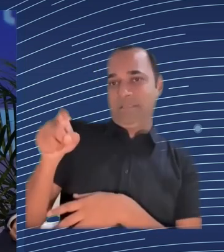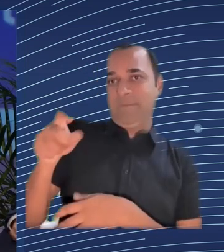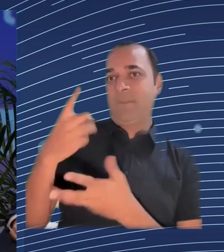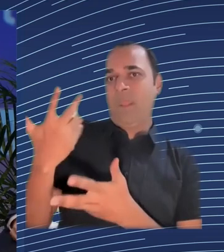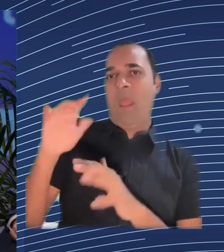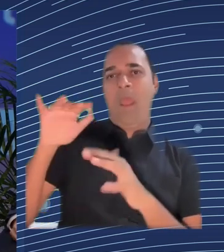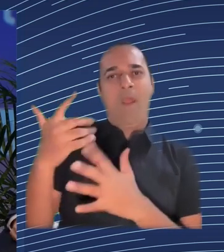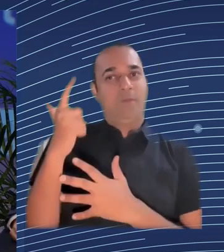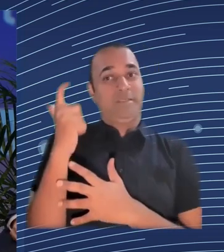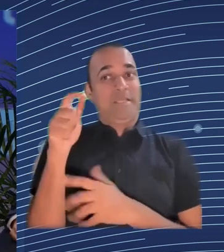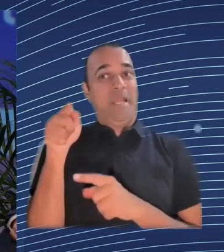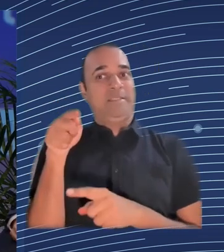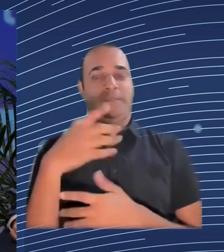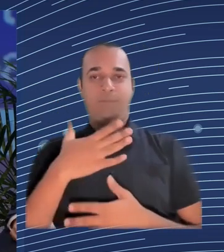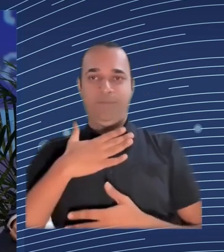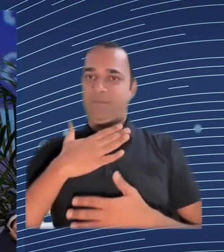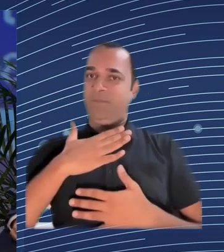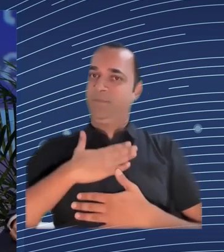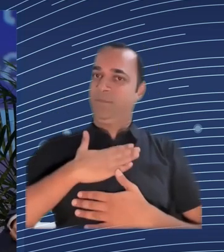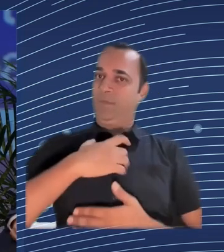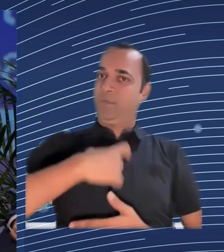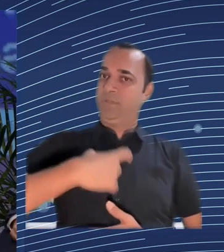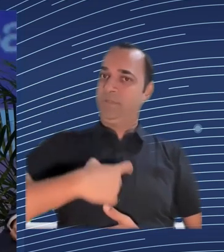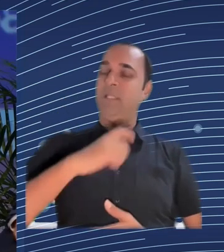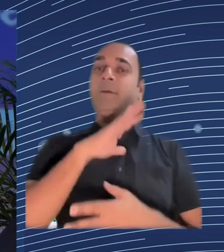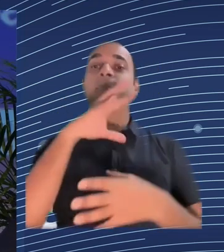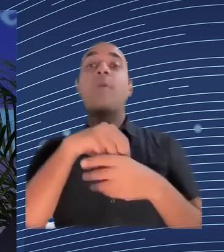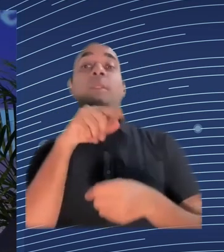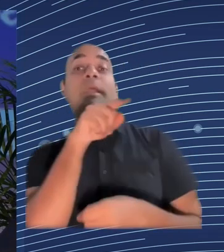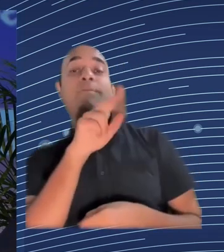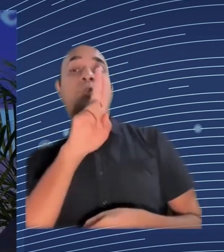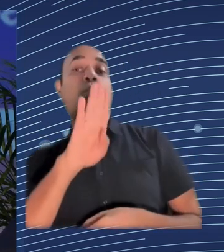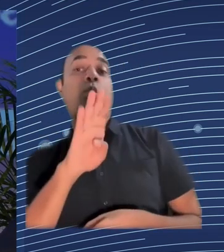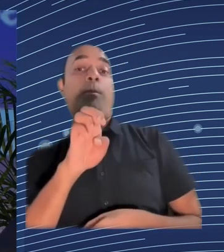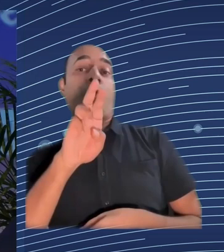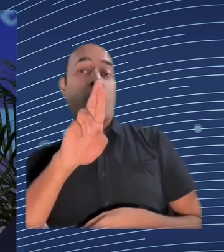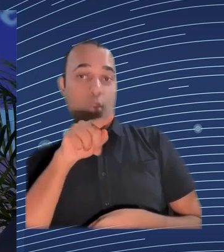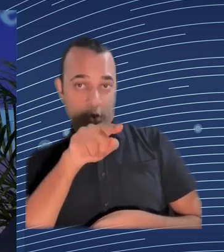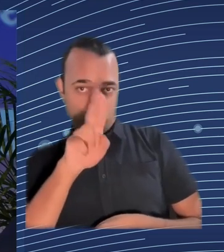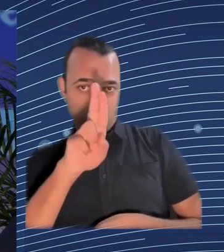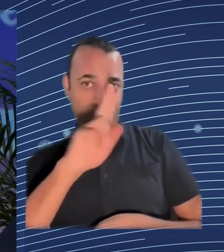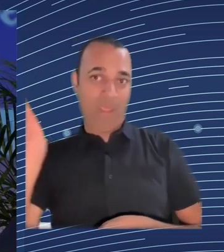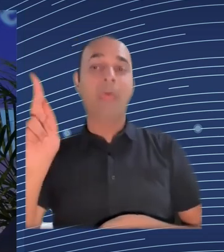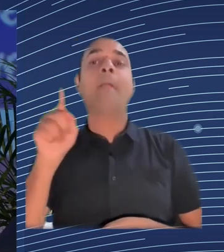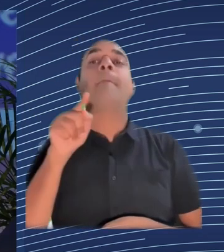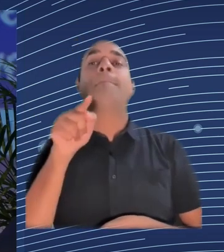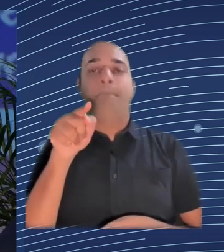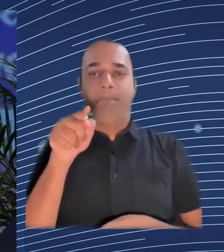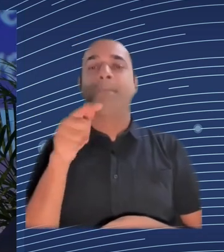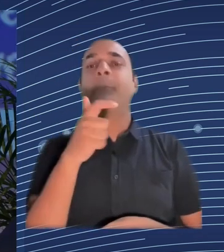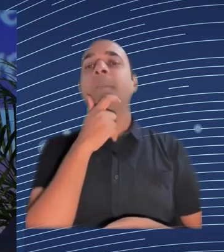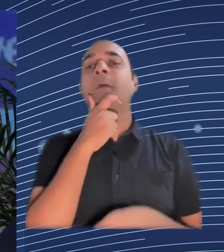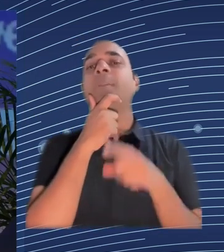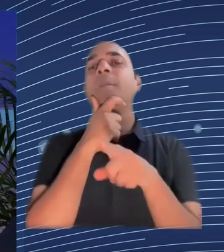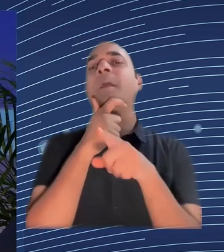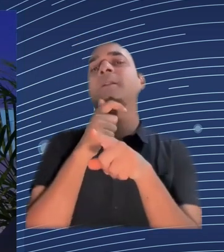this guy is not accepting the work why should we pay him minimum wage but when I looked at the data and it came with sheaths